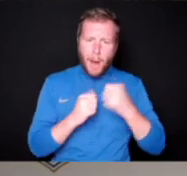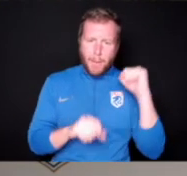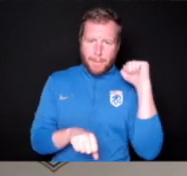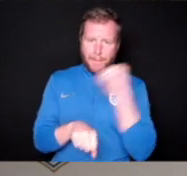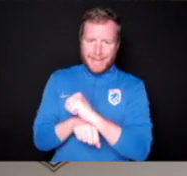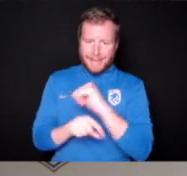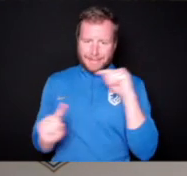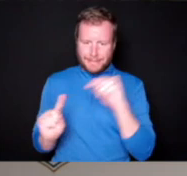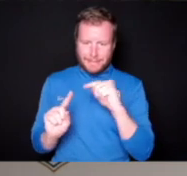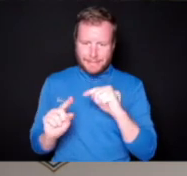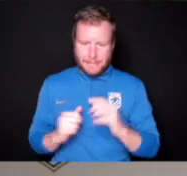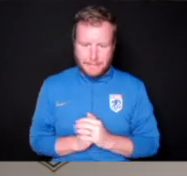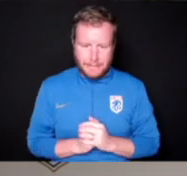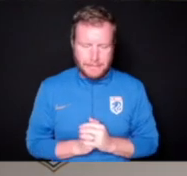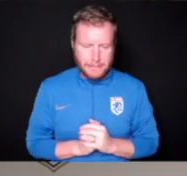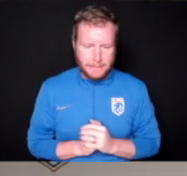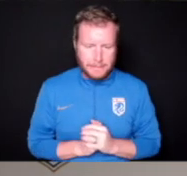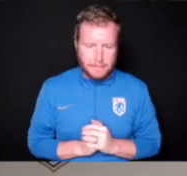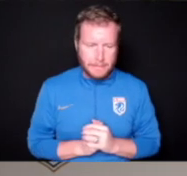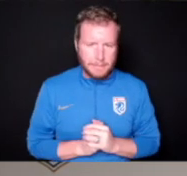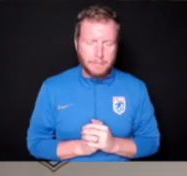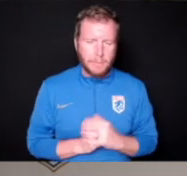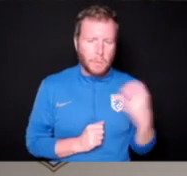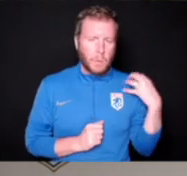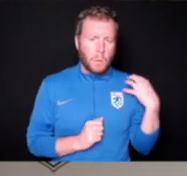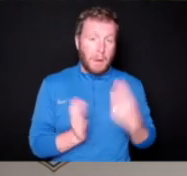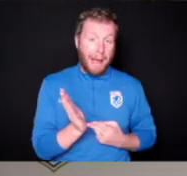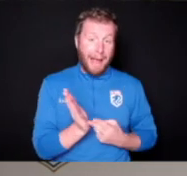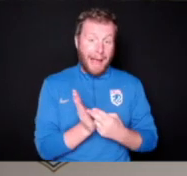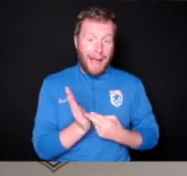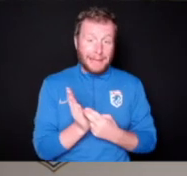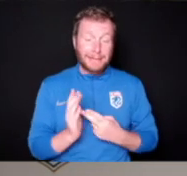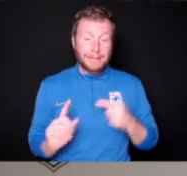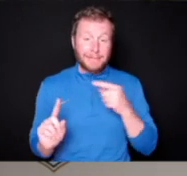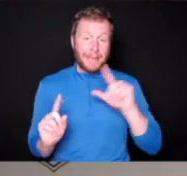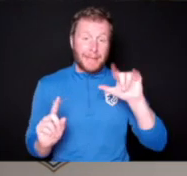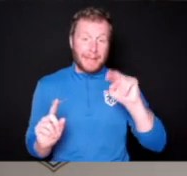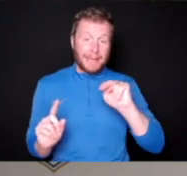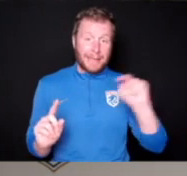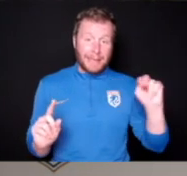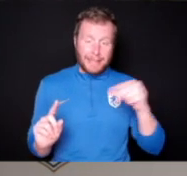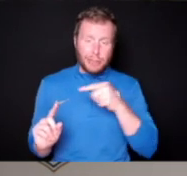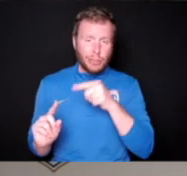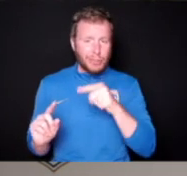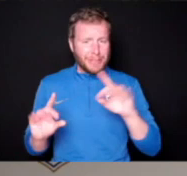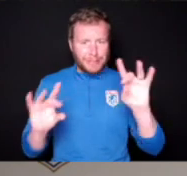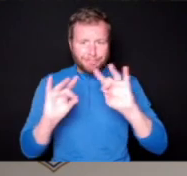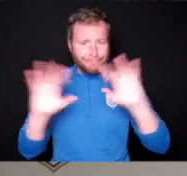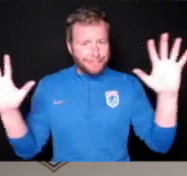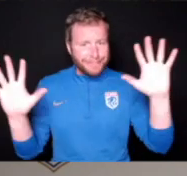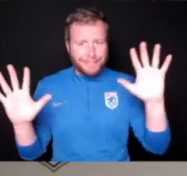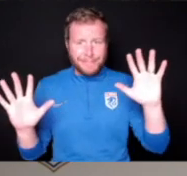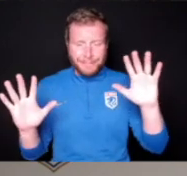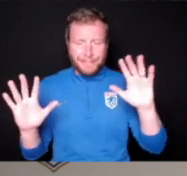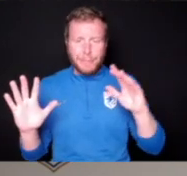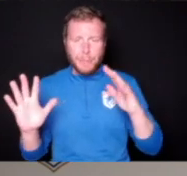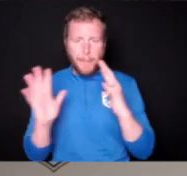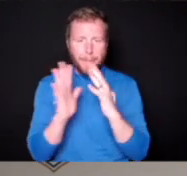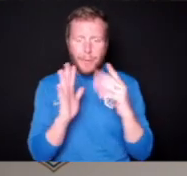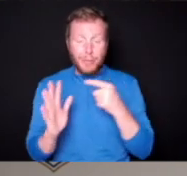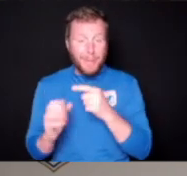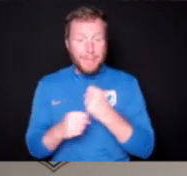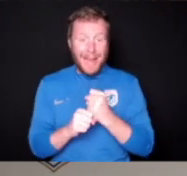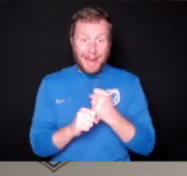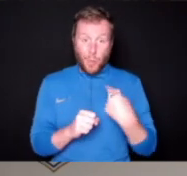Honestly, we tried to play down both sides. I thought Lynn was excellent in how she pressed. I thought we made it easier for her, to be honest. But